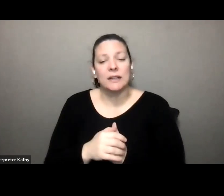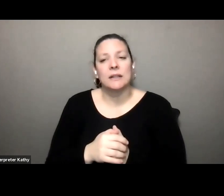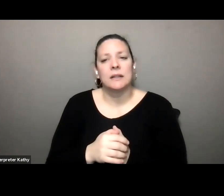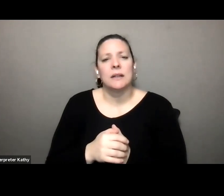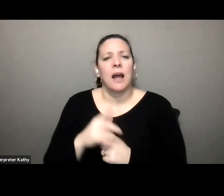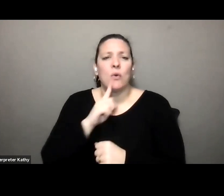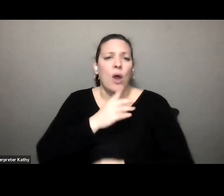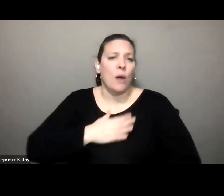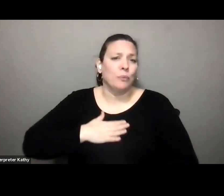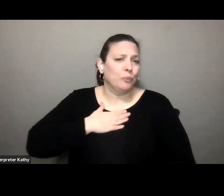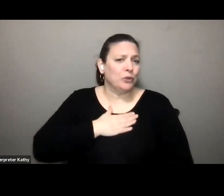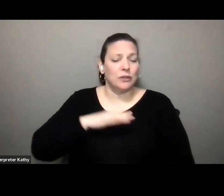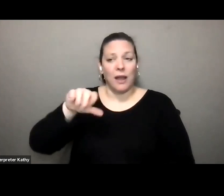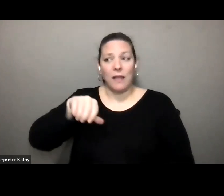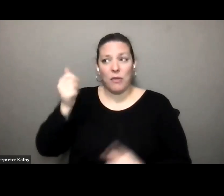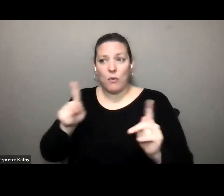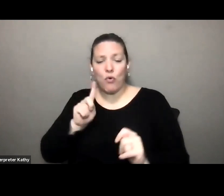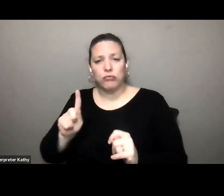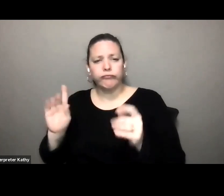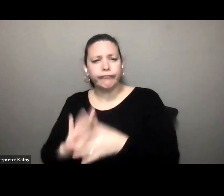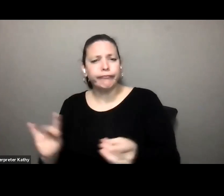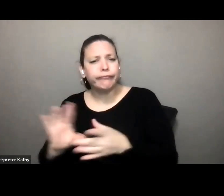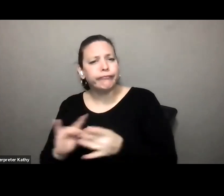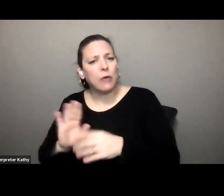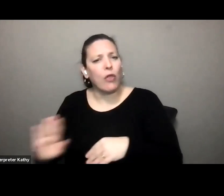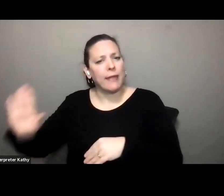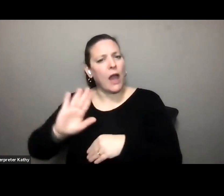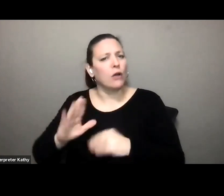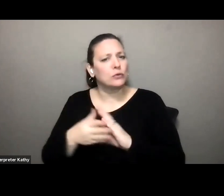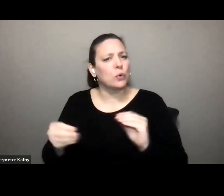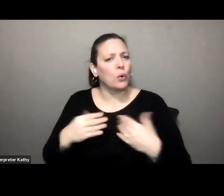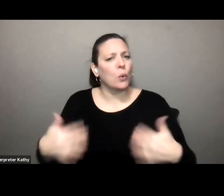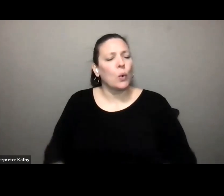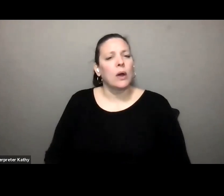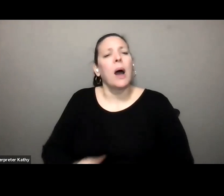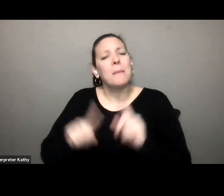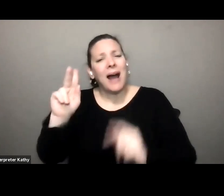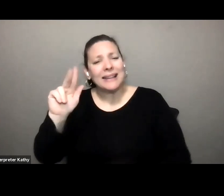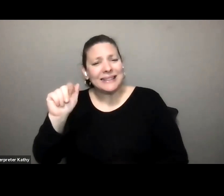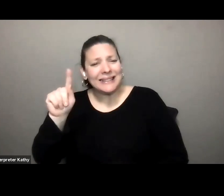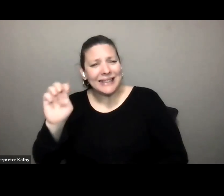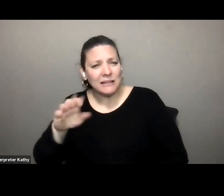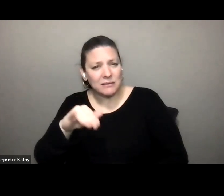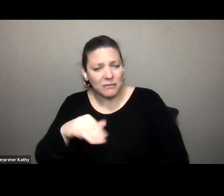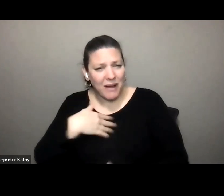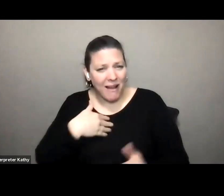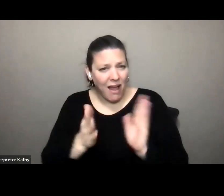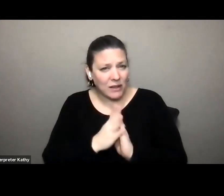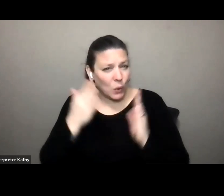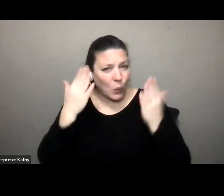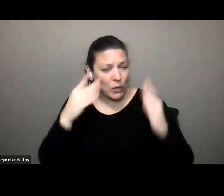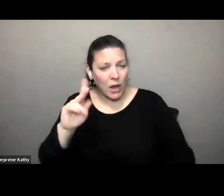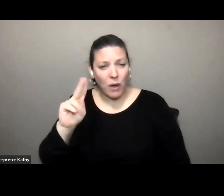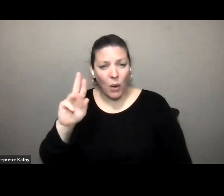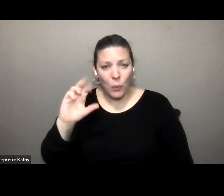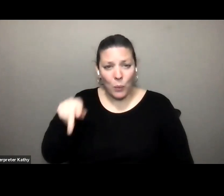appreciate the other uh speakers that shared their stories um okay i do want to ask are we uh is we don't know if rep skindle's